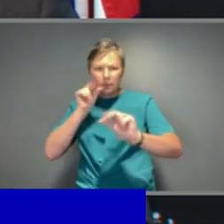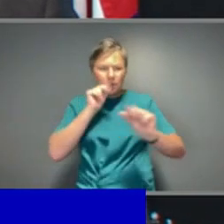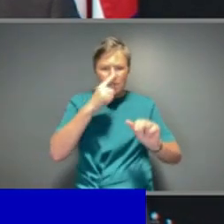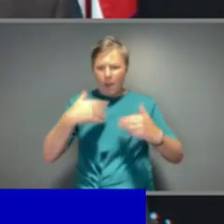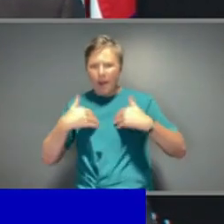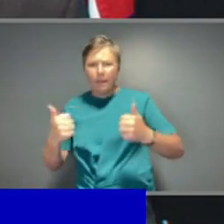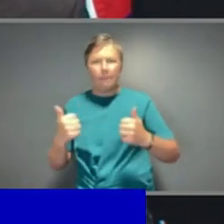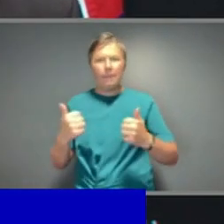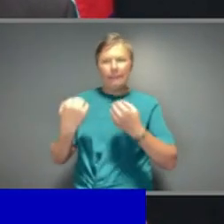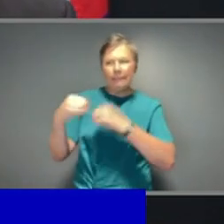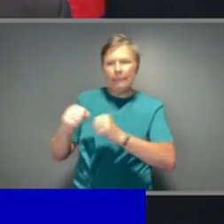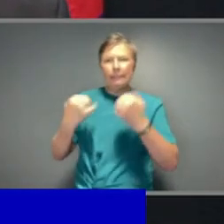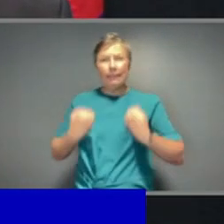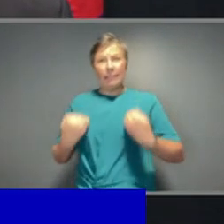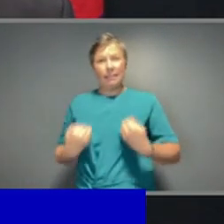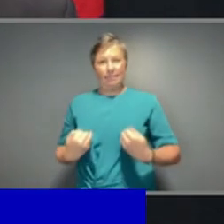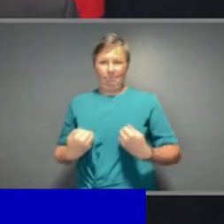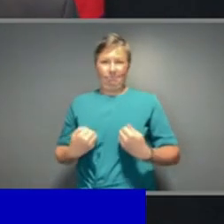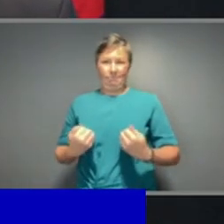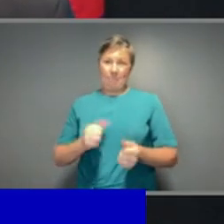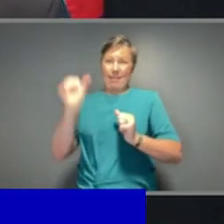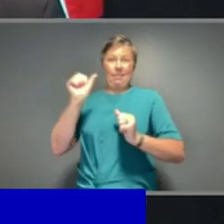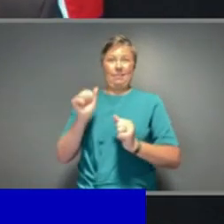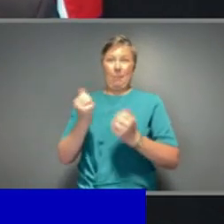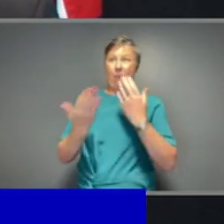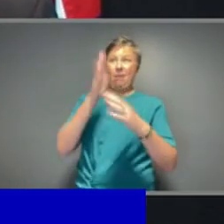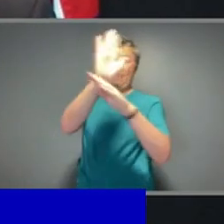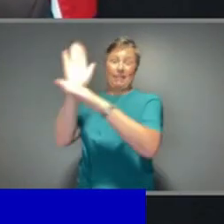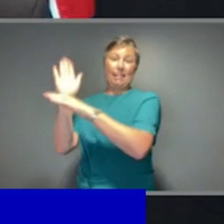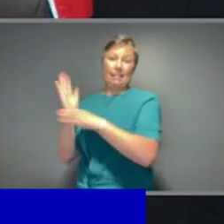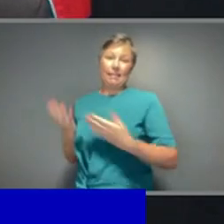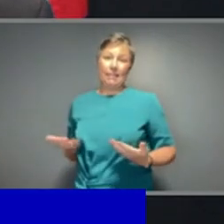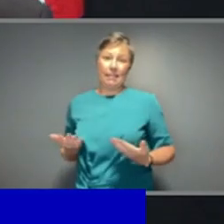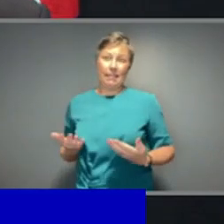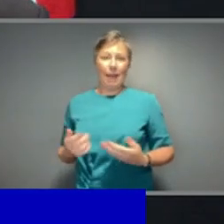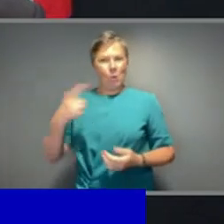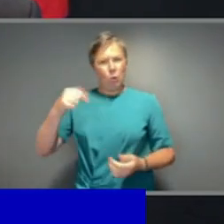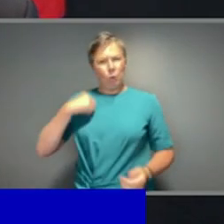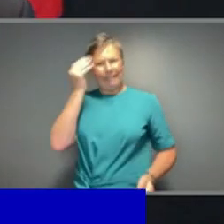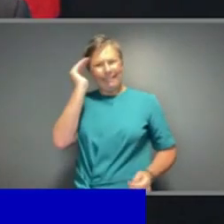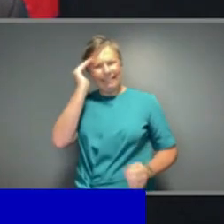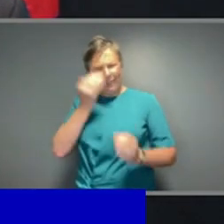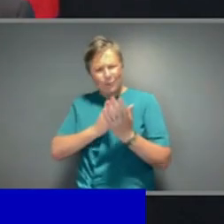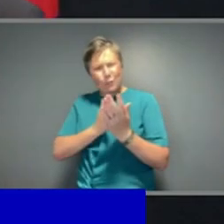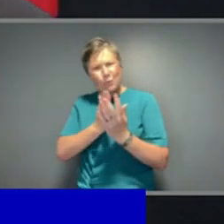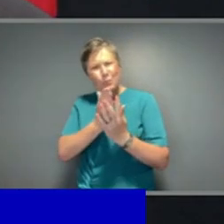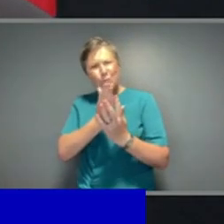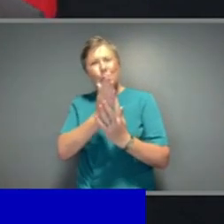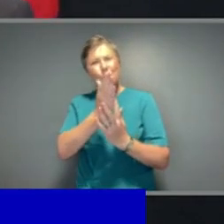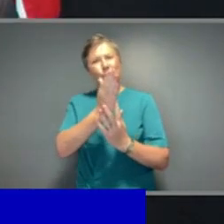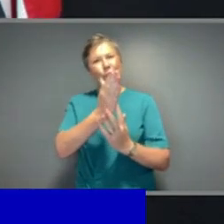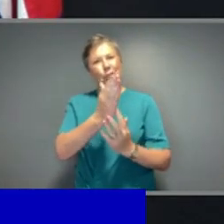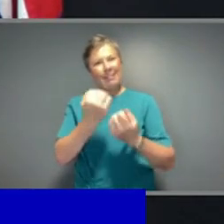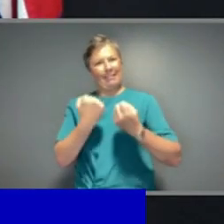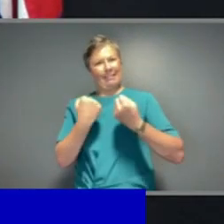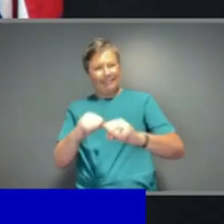always finding our Australian way through this pandemic to get the Australian results that have protected lives